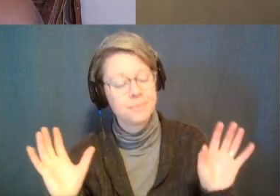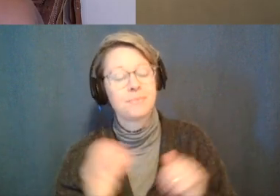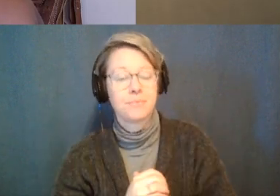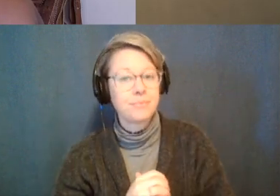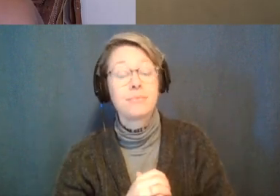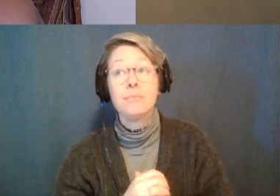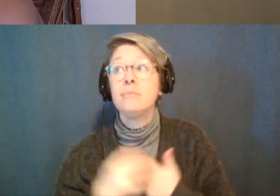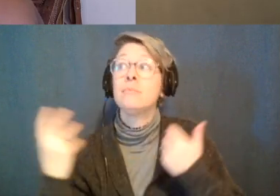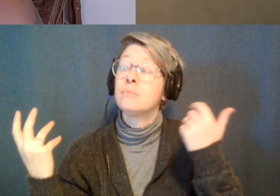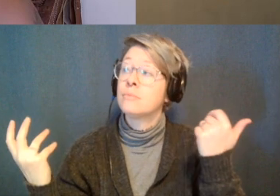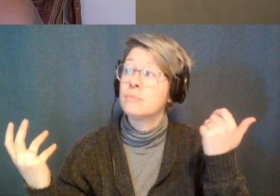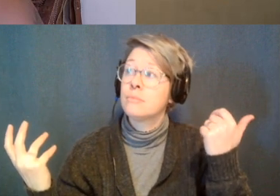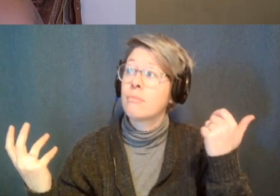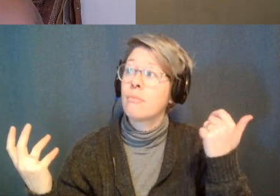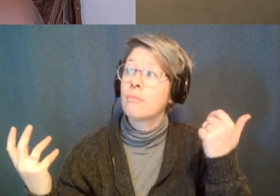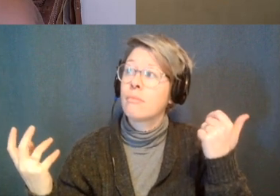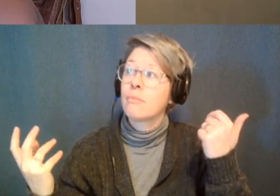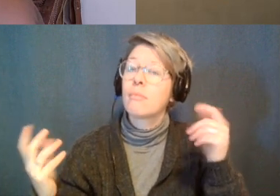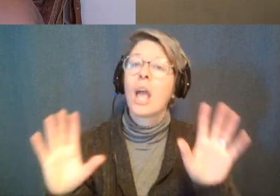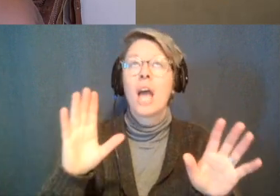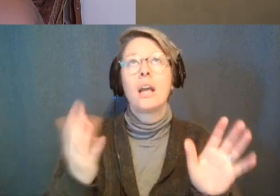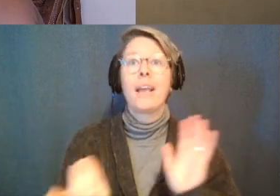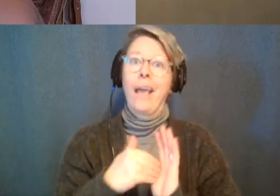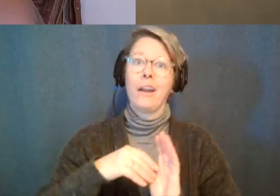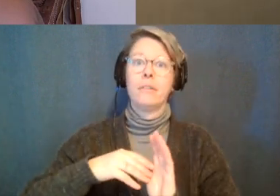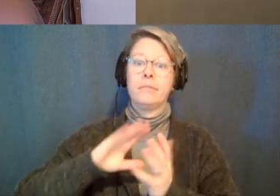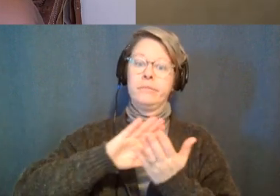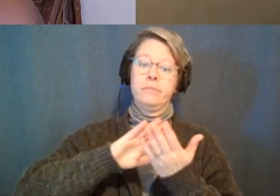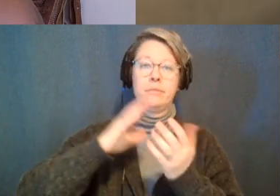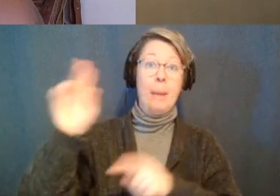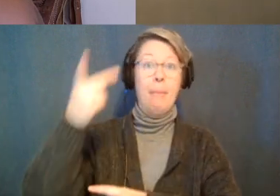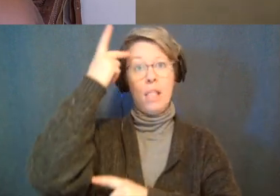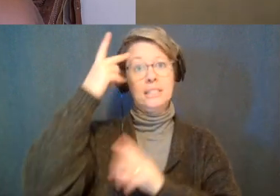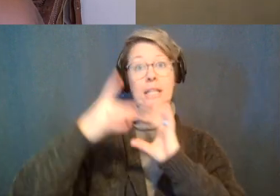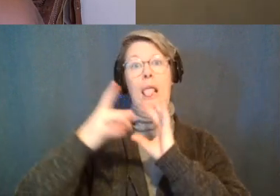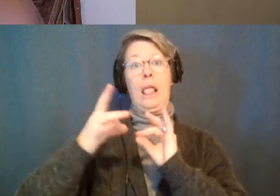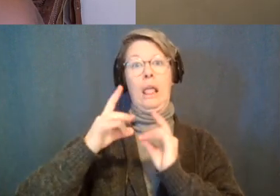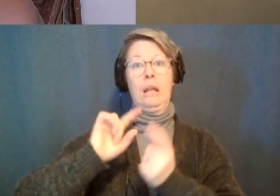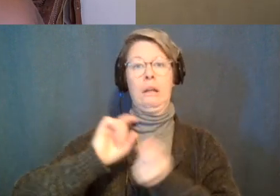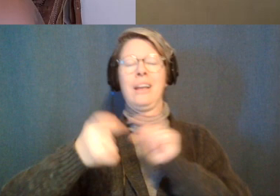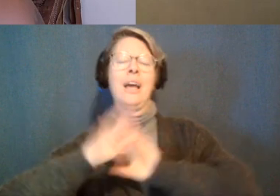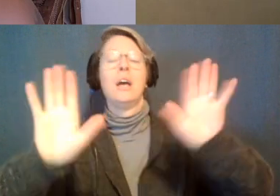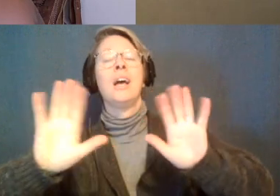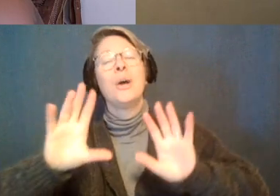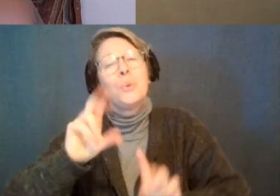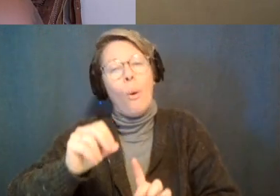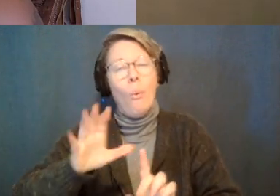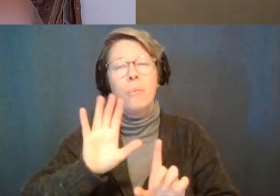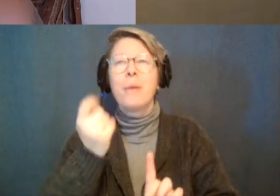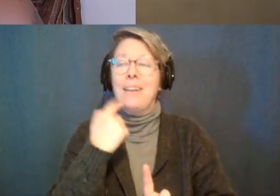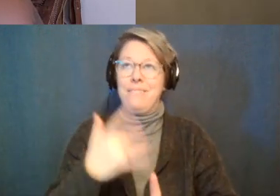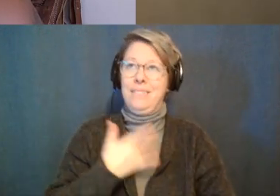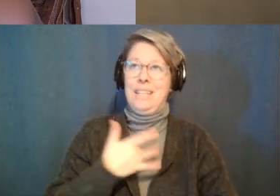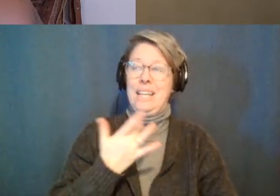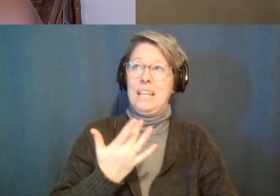think not to get like too political or to like turn this conversation into something it doesn't need to be but i think a lot of this whole